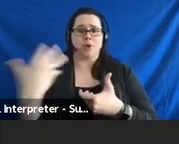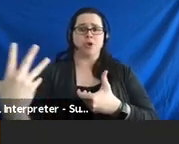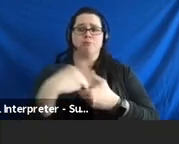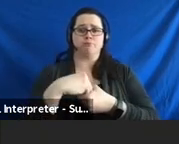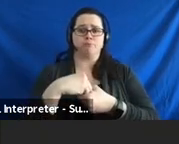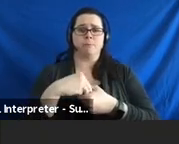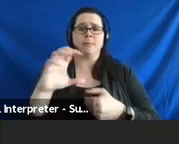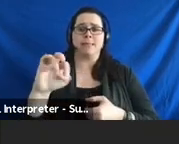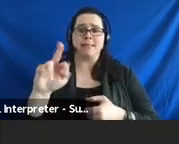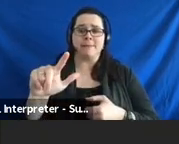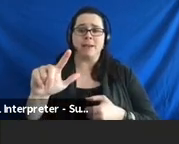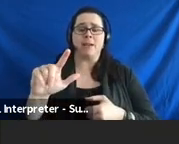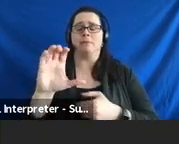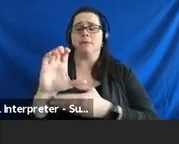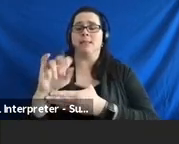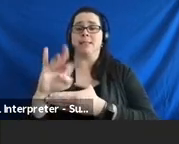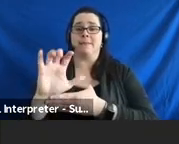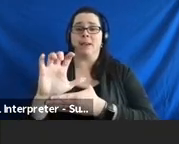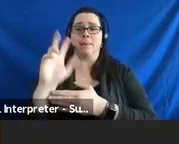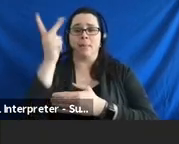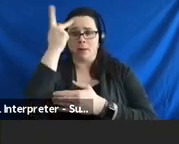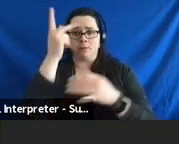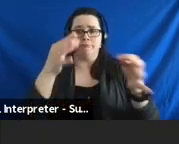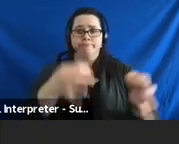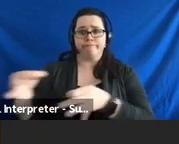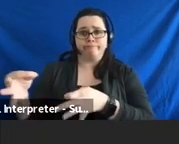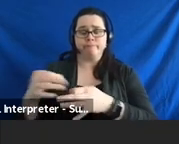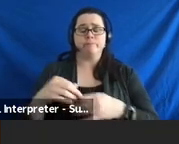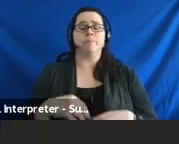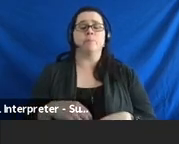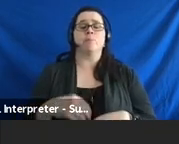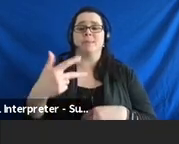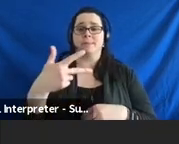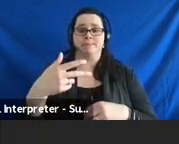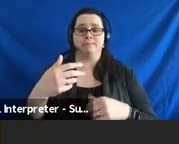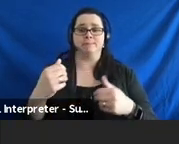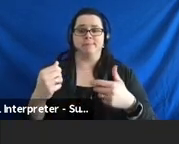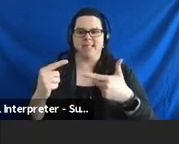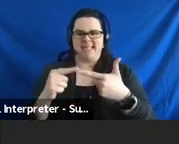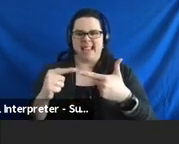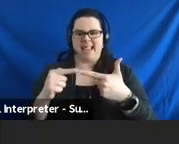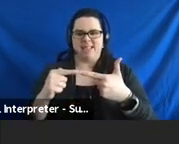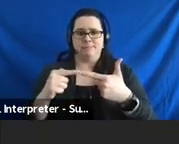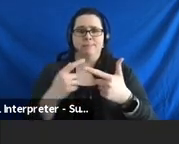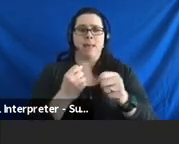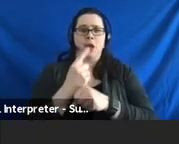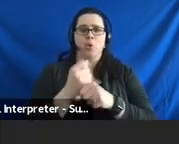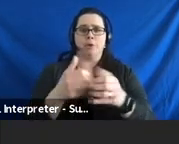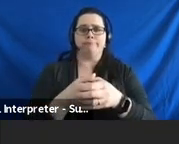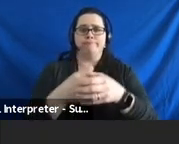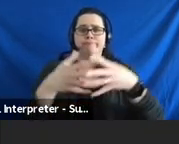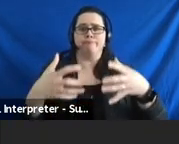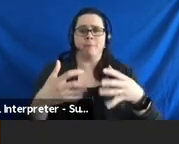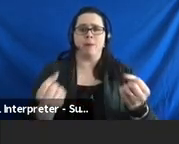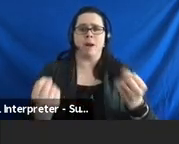in civic and political decision-making. The second one is annually increase the number of Iowans with